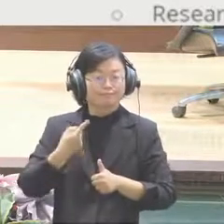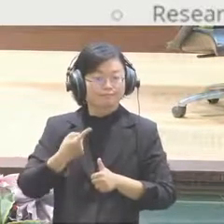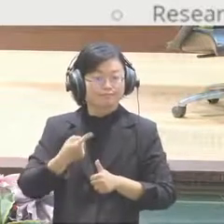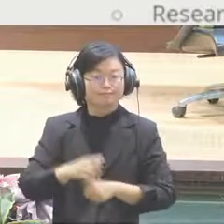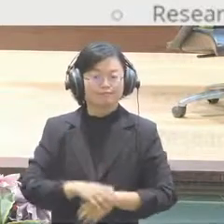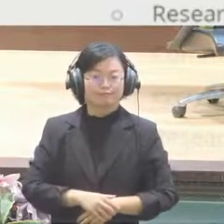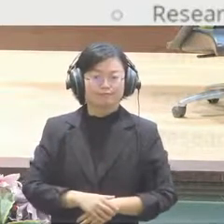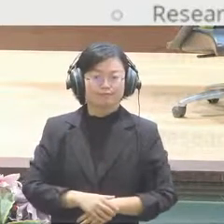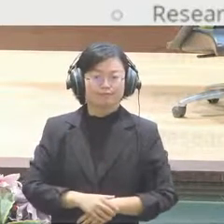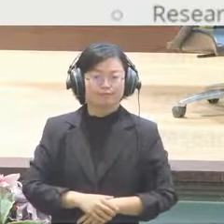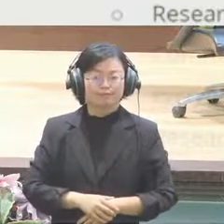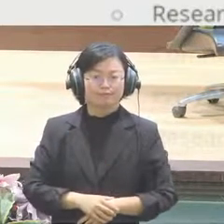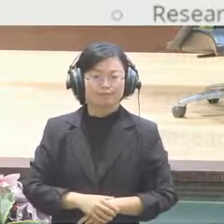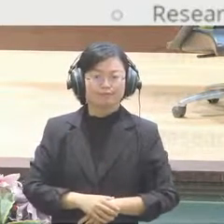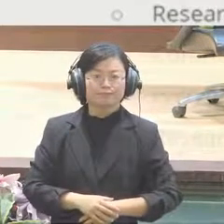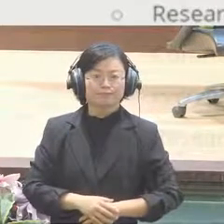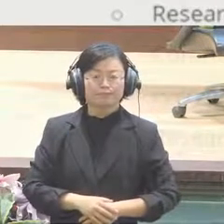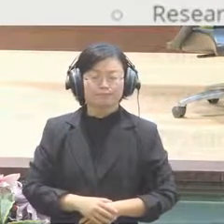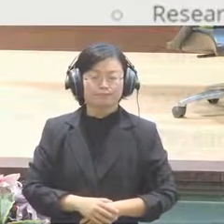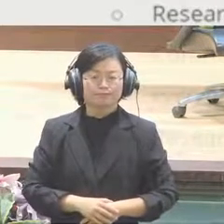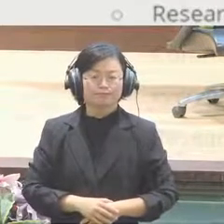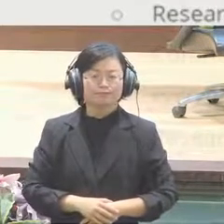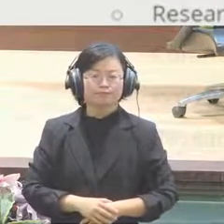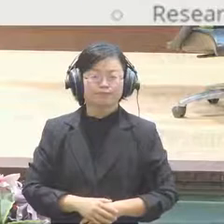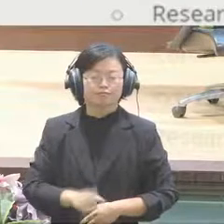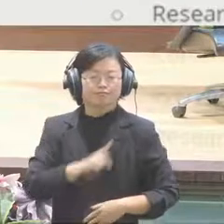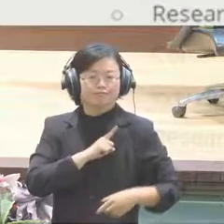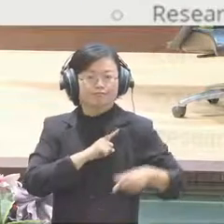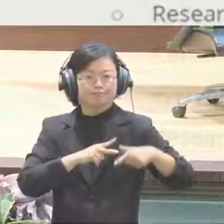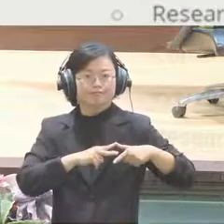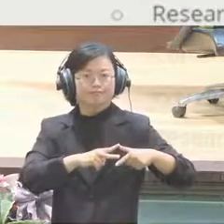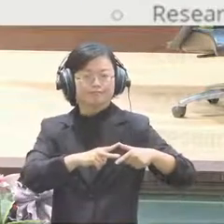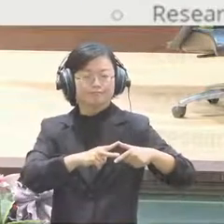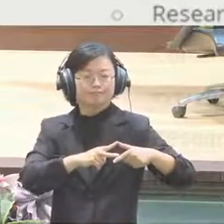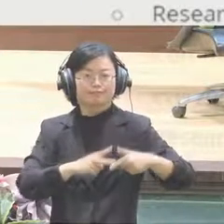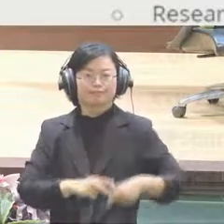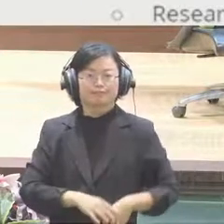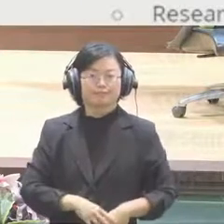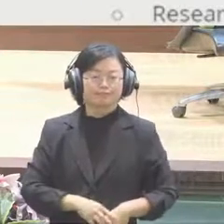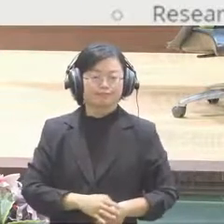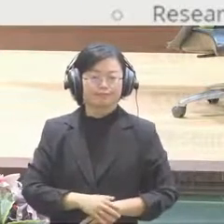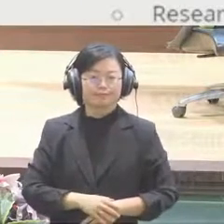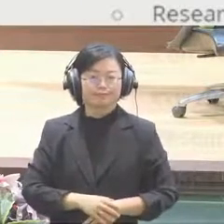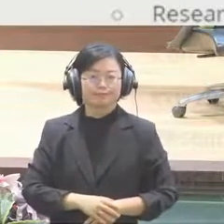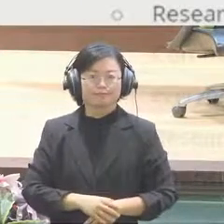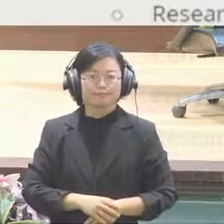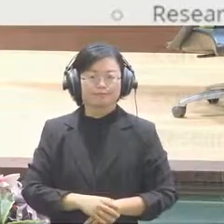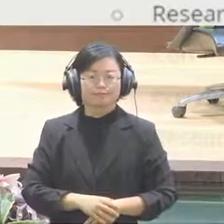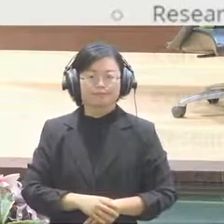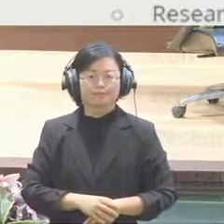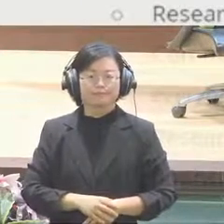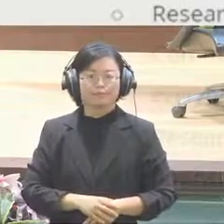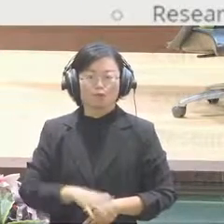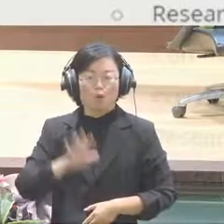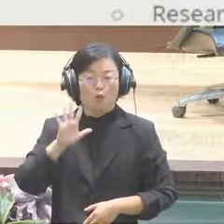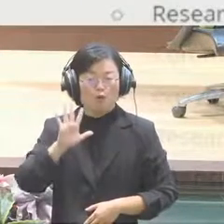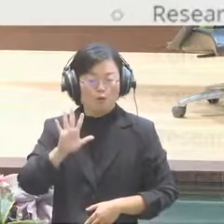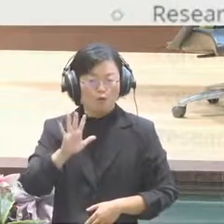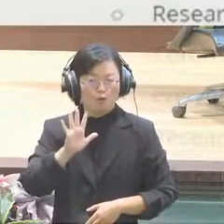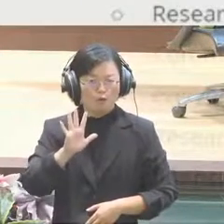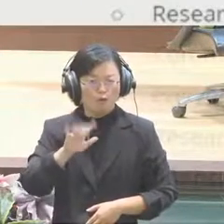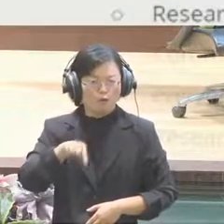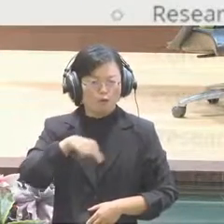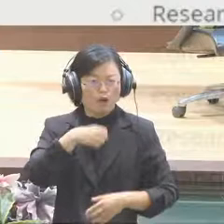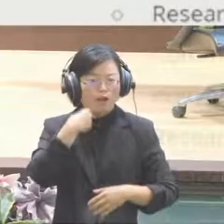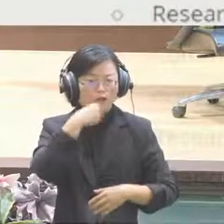We first talk about ourselves for friends in Taiwan that might not have some background